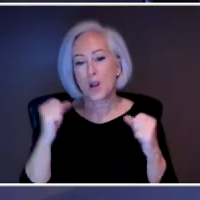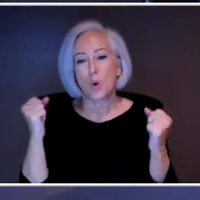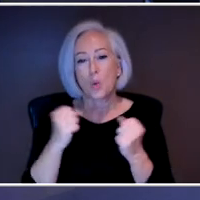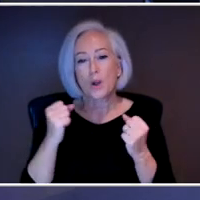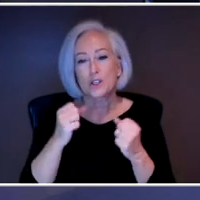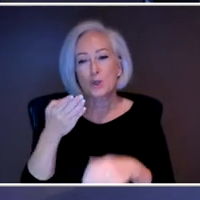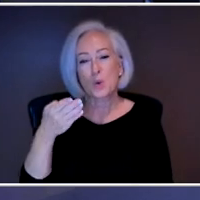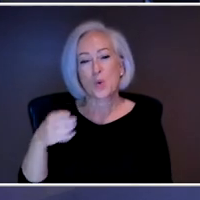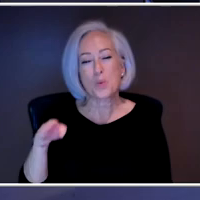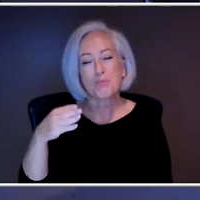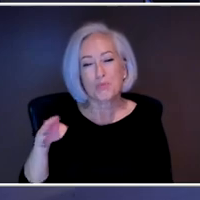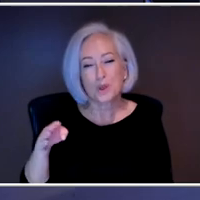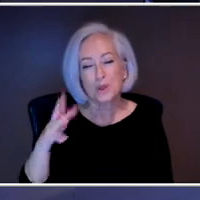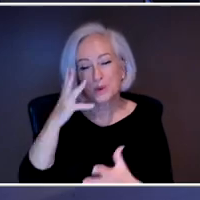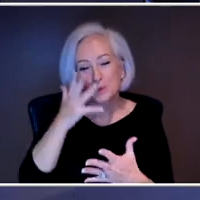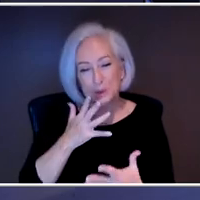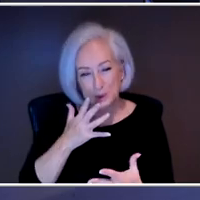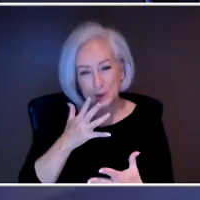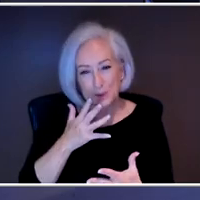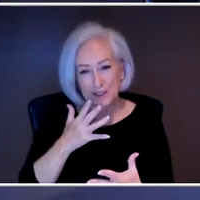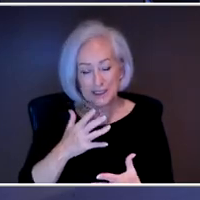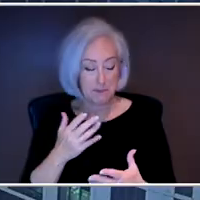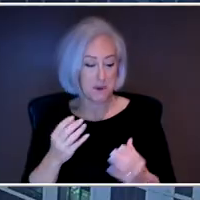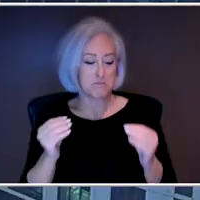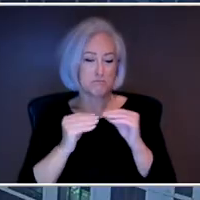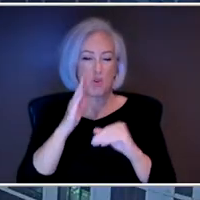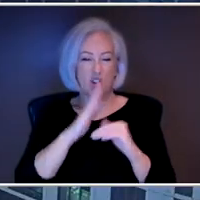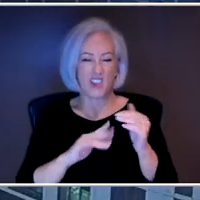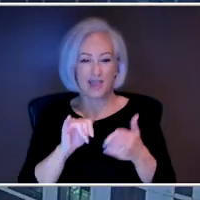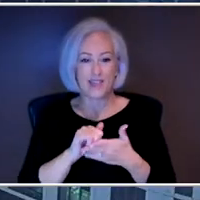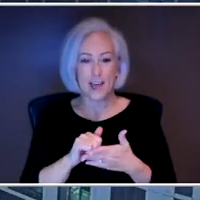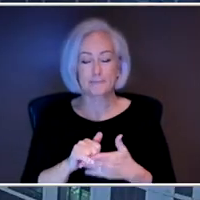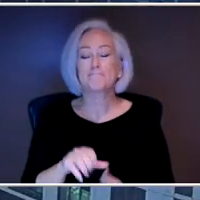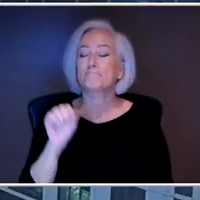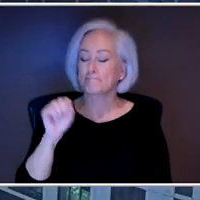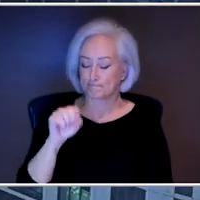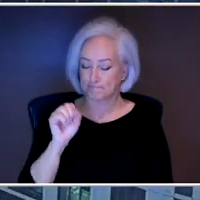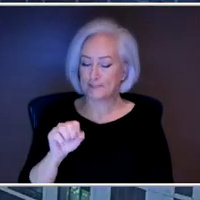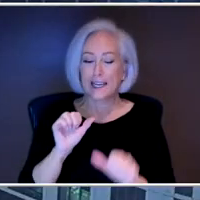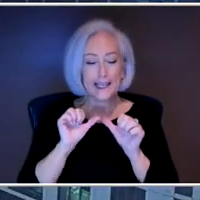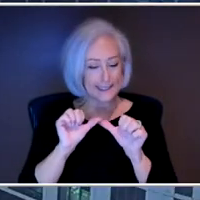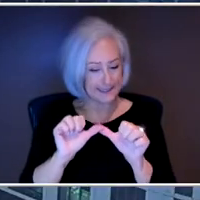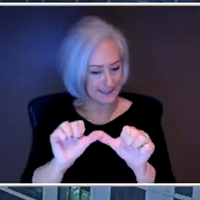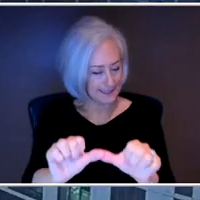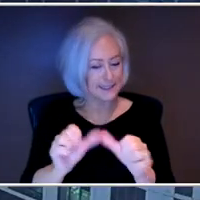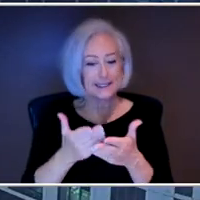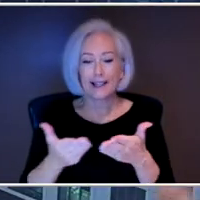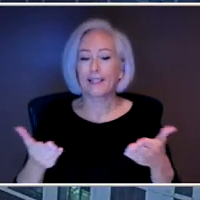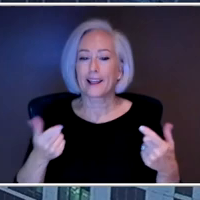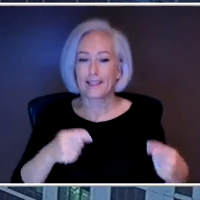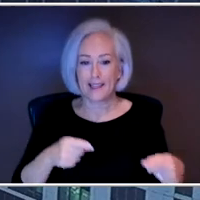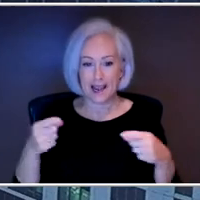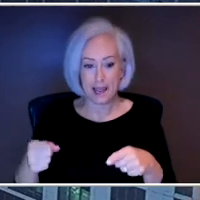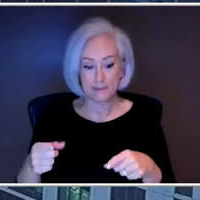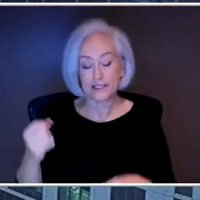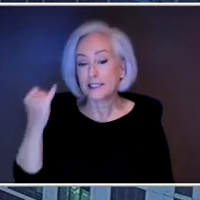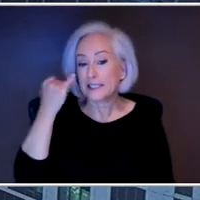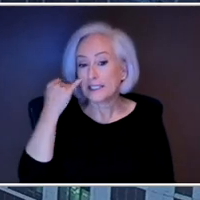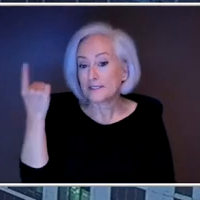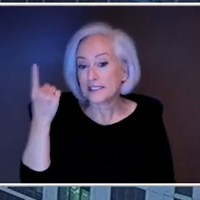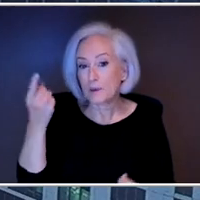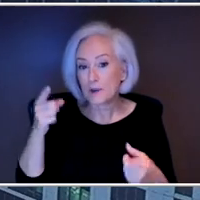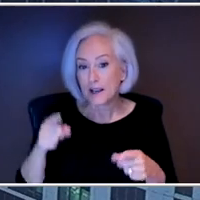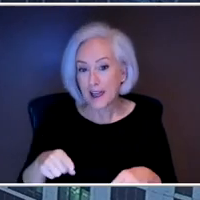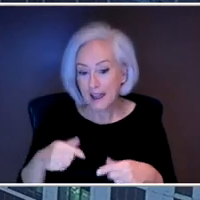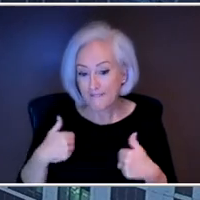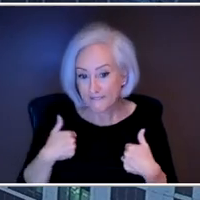more than just the blues for some people, right? Correct, yeah. This is a pretty consistent thing that happens. Usually, if people have it, they're going to have it, again, 50% to 70%